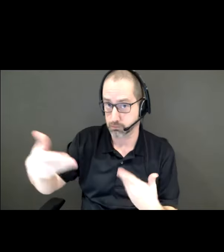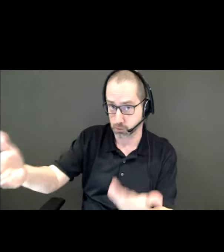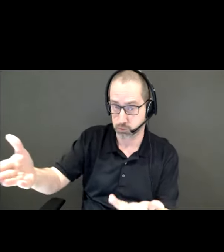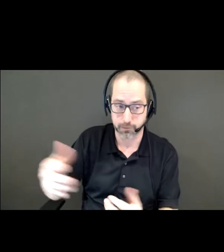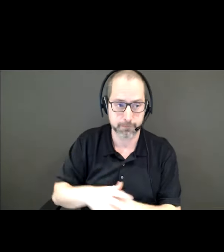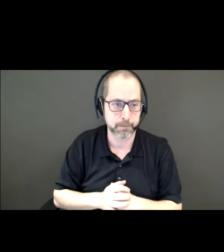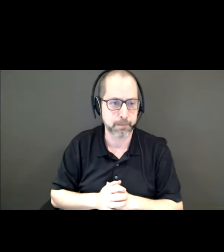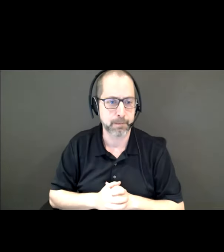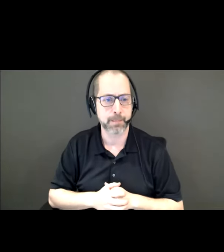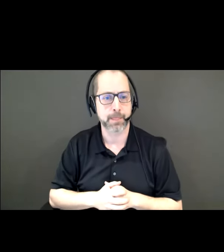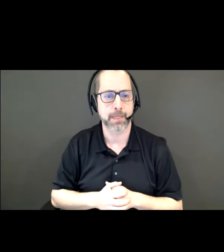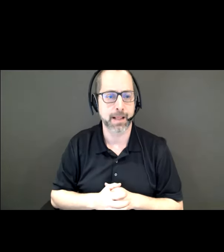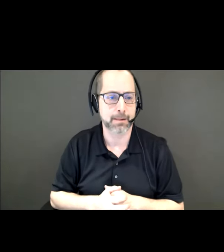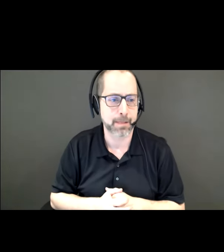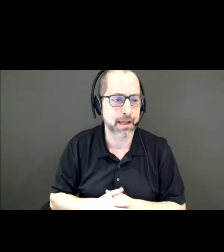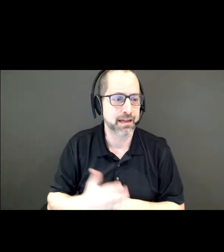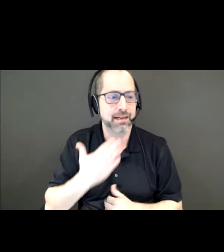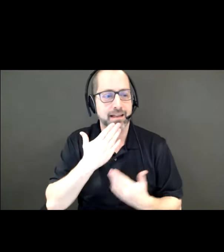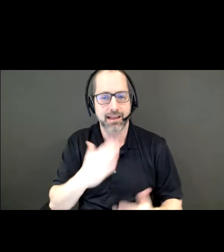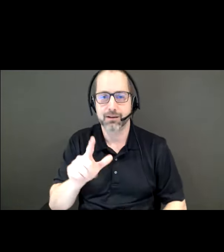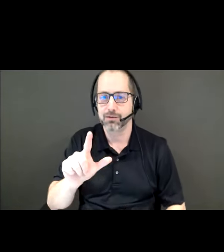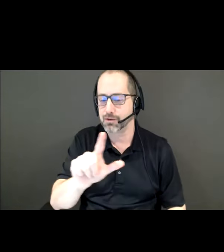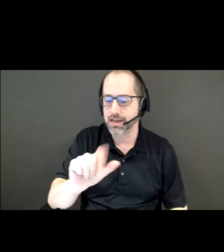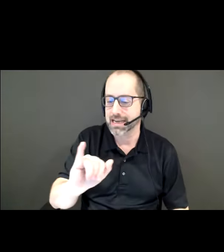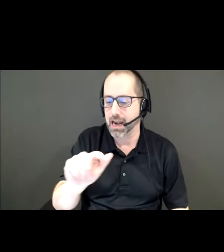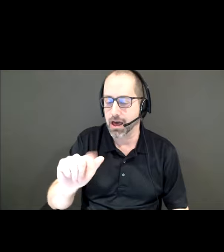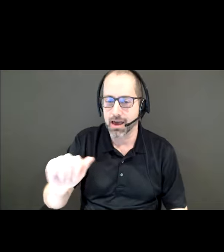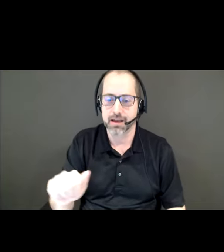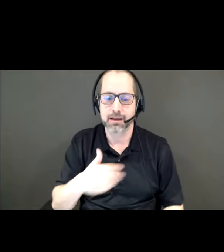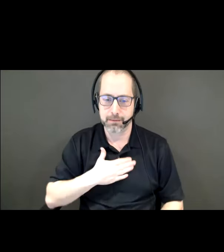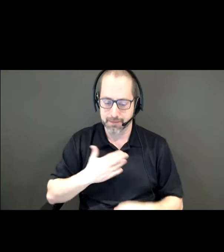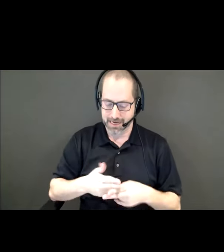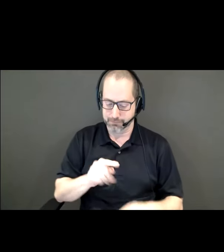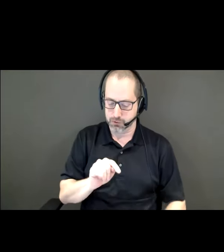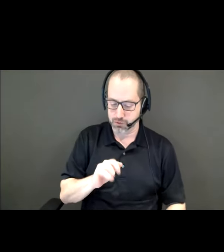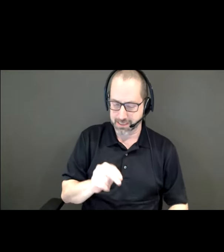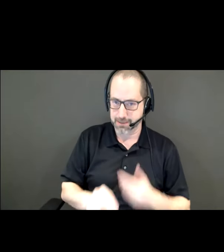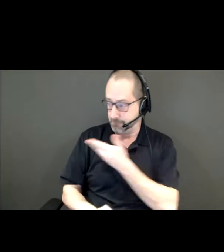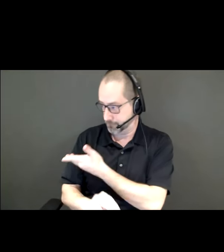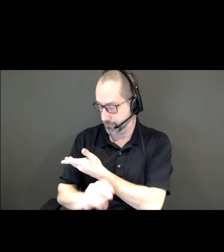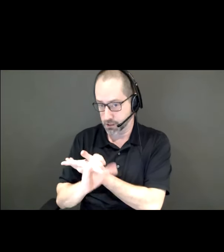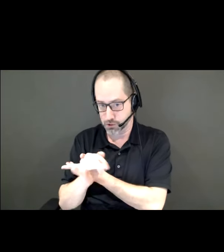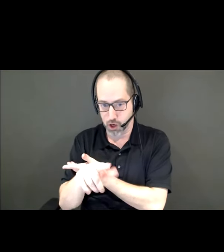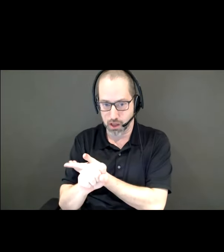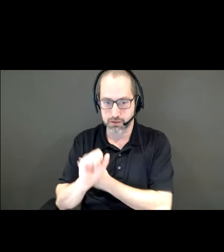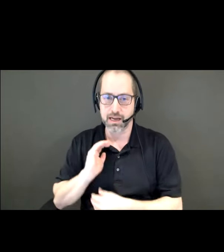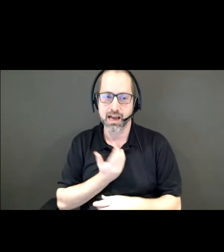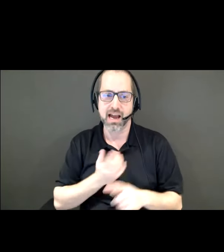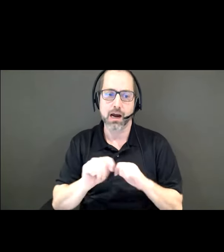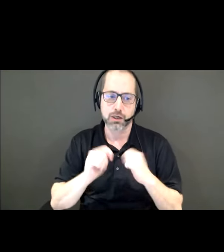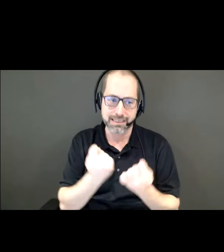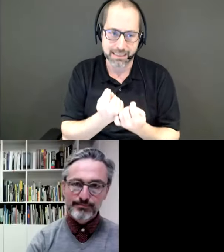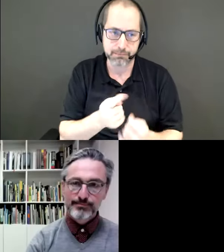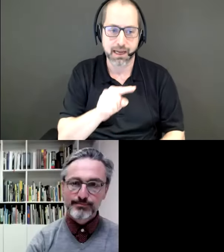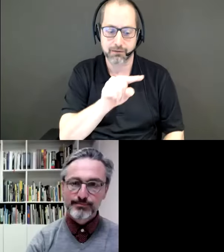Hello, thank you very much, Elana. My name is Tristan, and this is Charles. Hi. And the rest of our team, James and Sukhpreet in